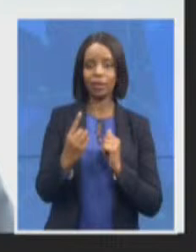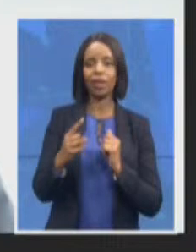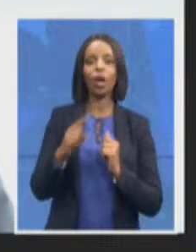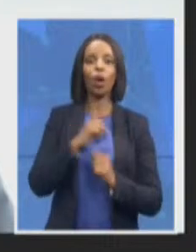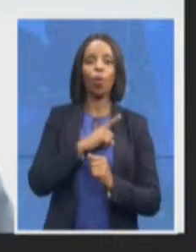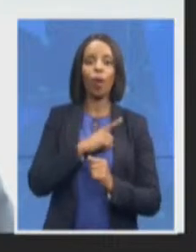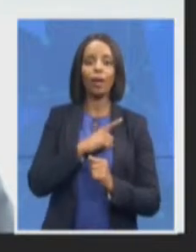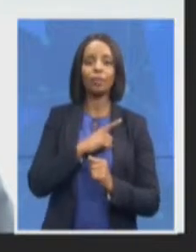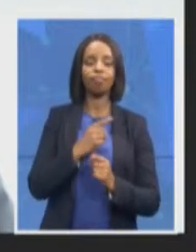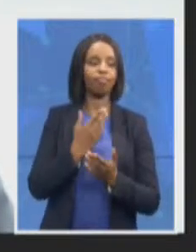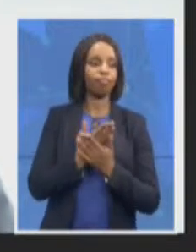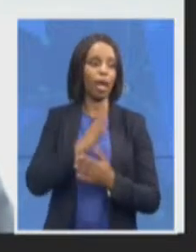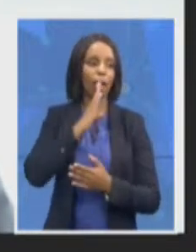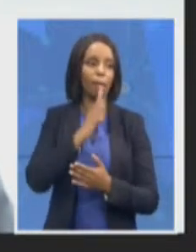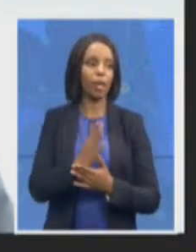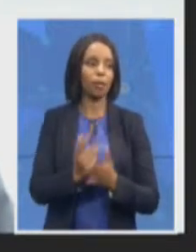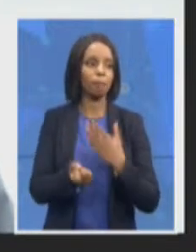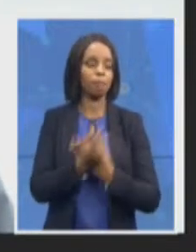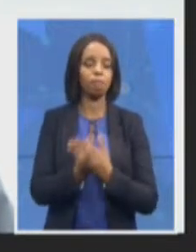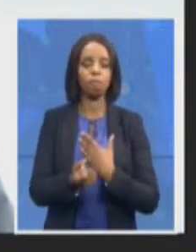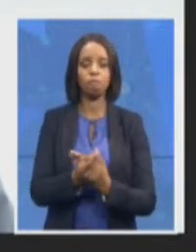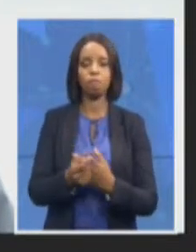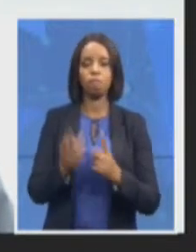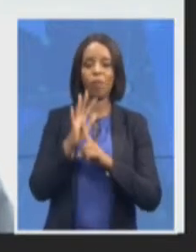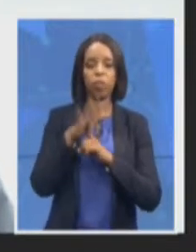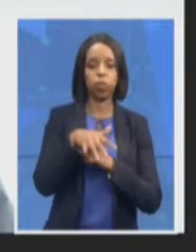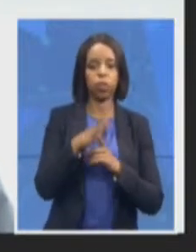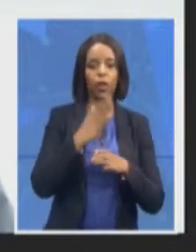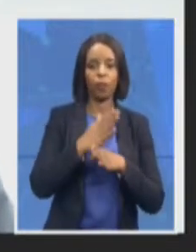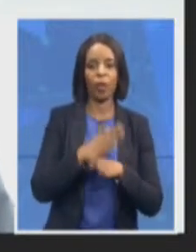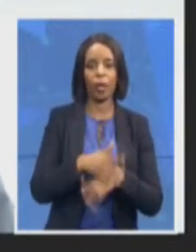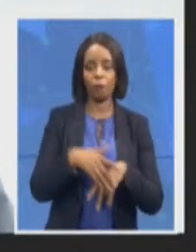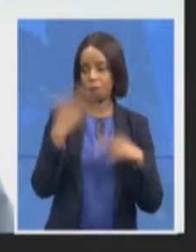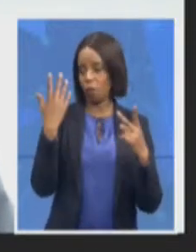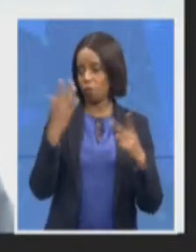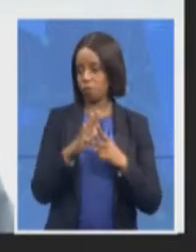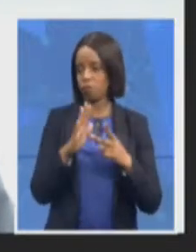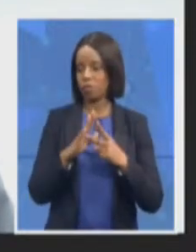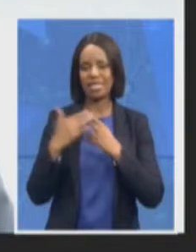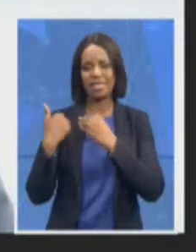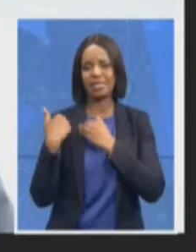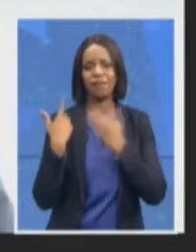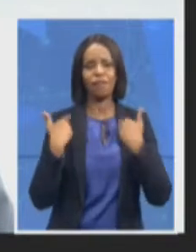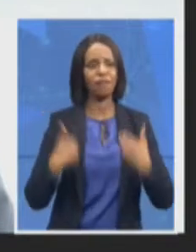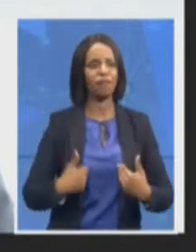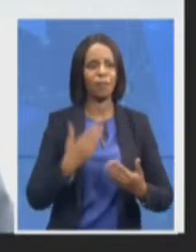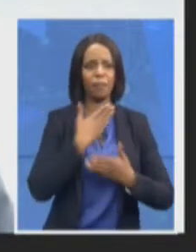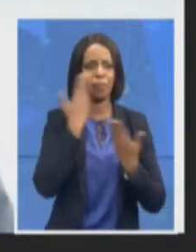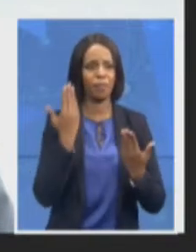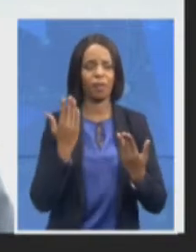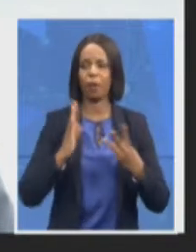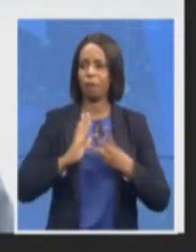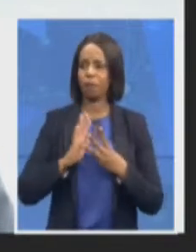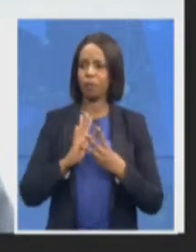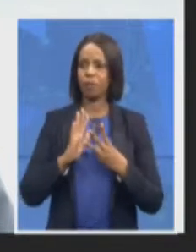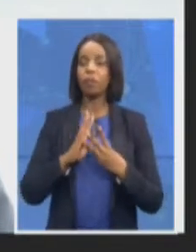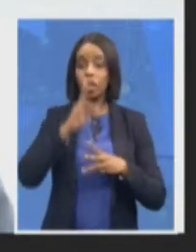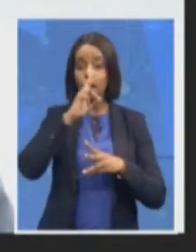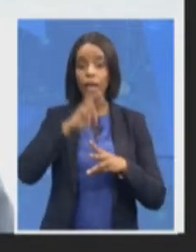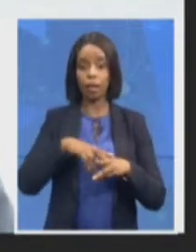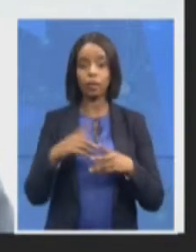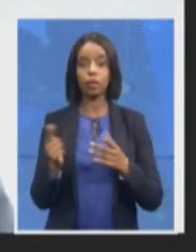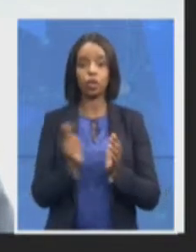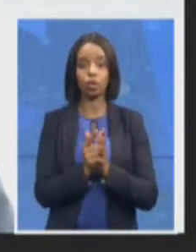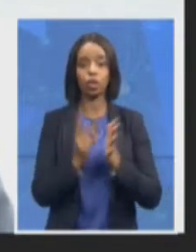safety issues of having a lawyer assist you when you lose your job issues of financial